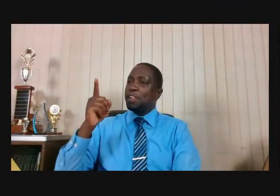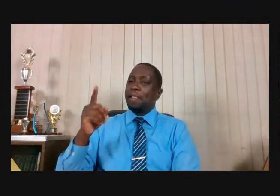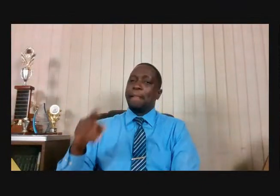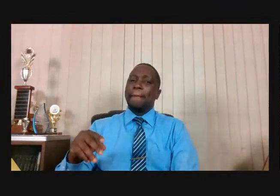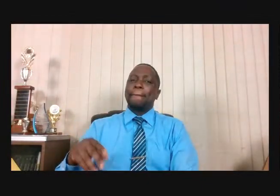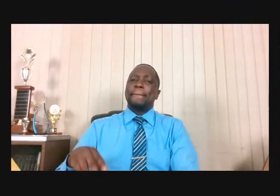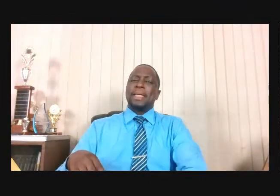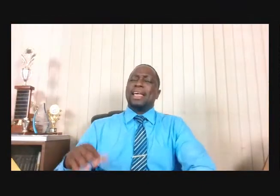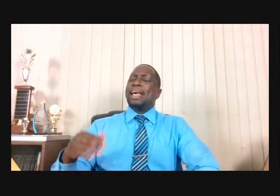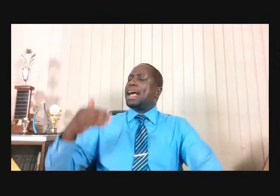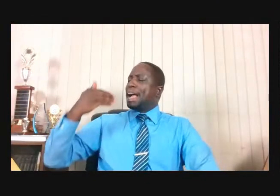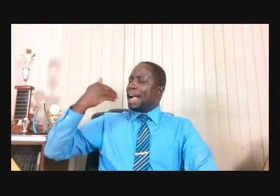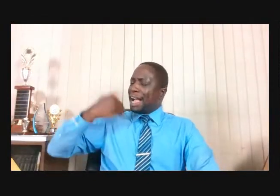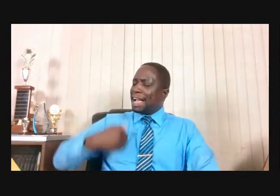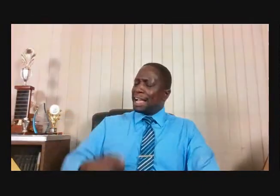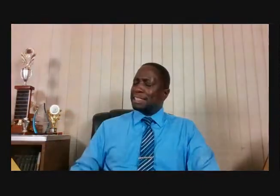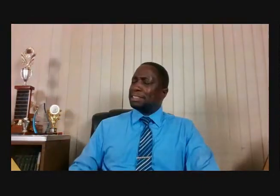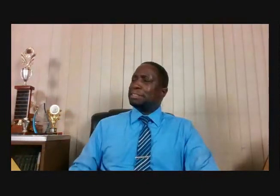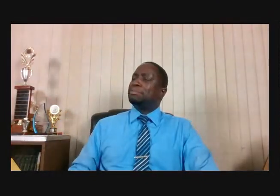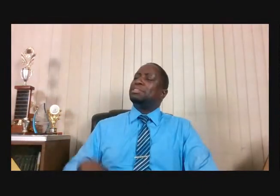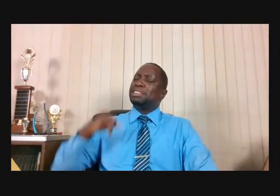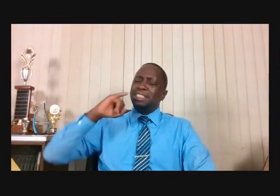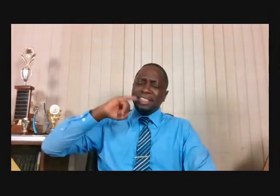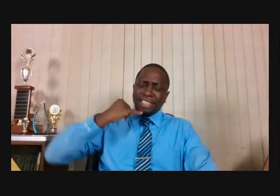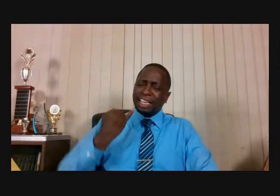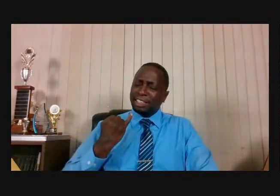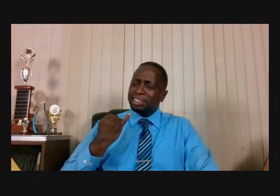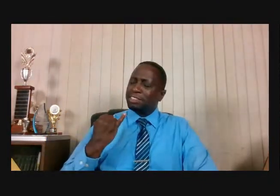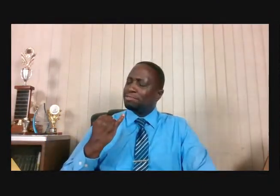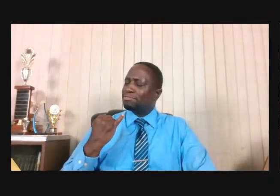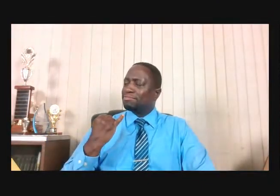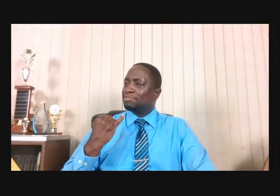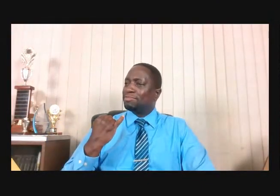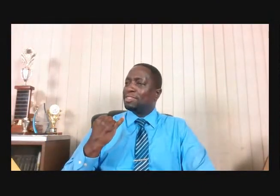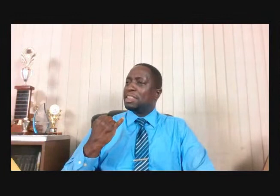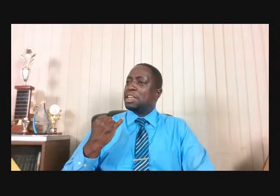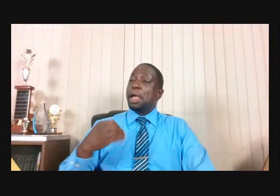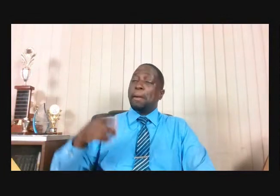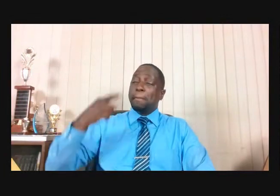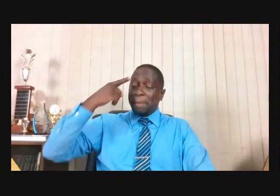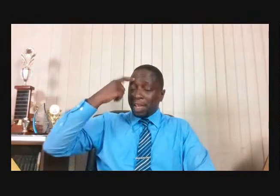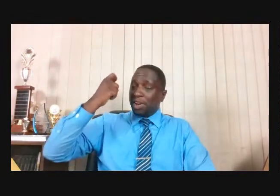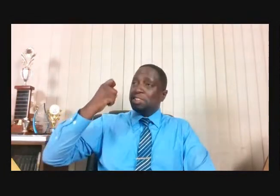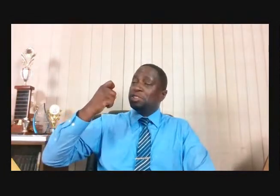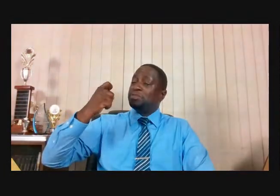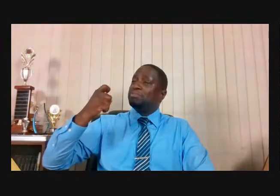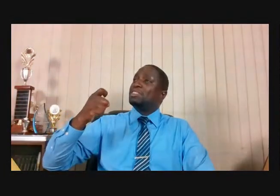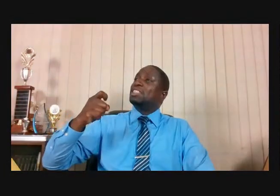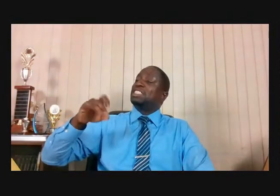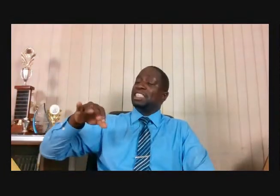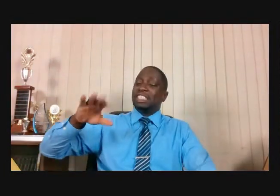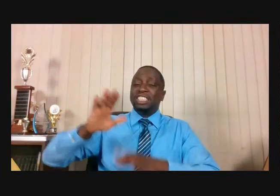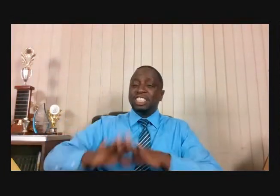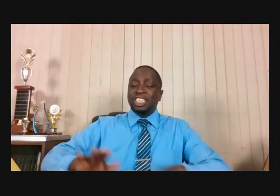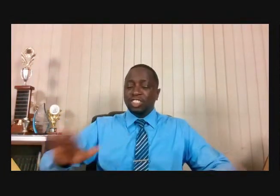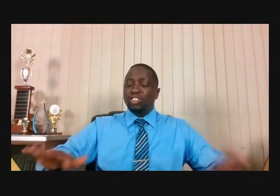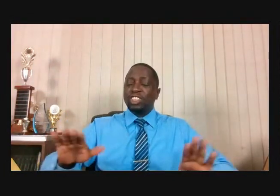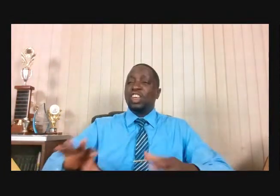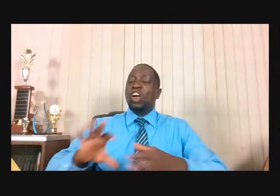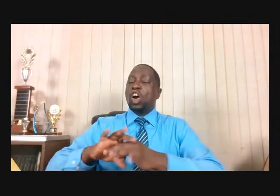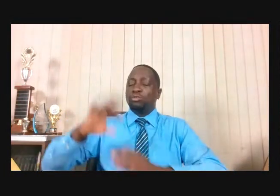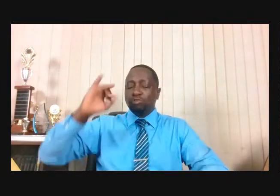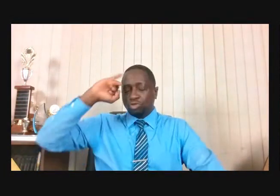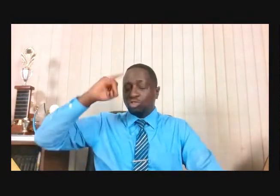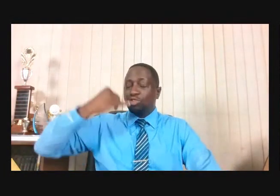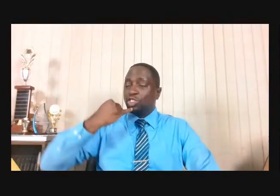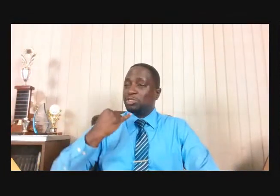I have been very jealous for the Lord God of hosts, because the children of Israel have forsaken thy